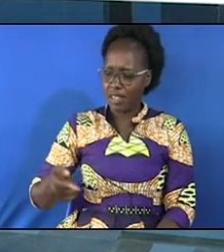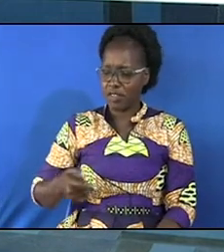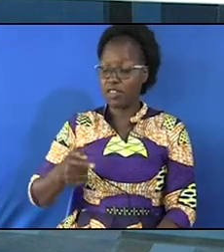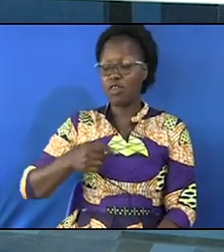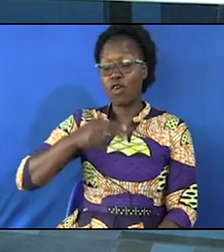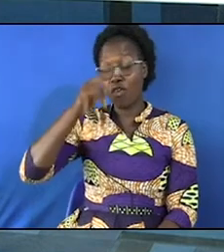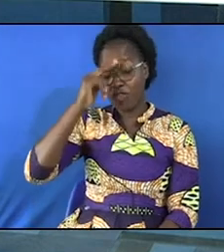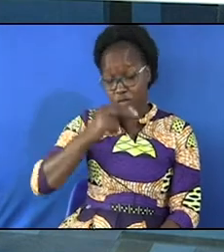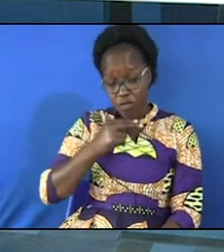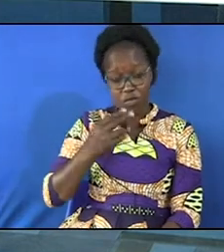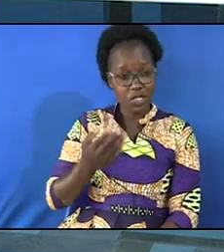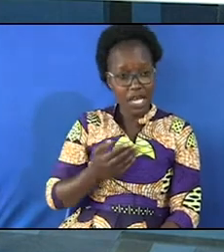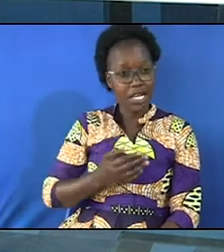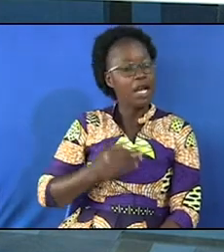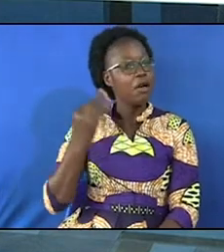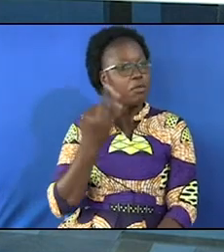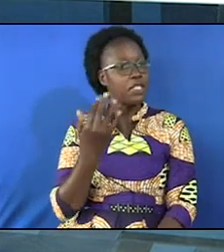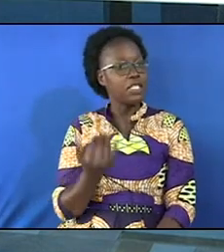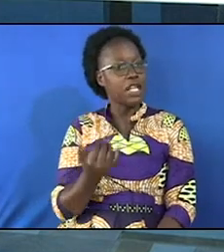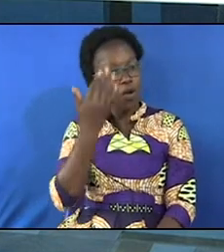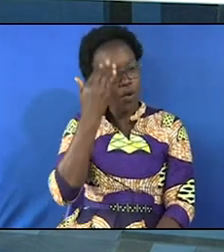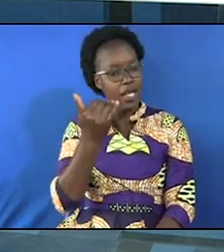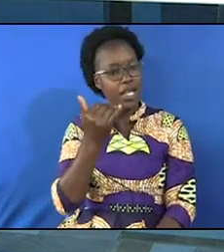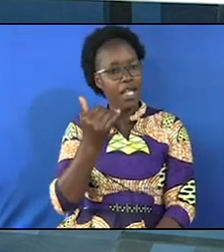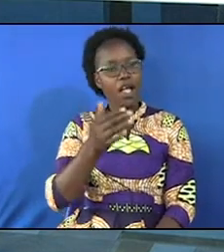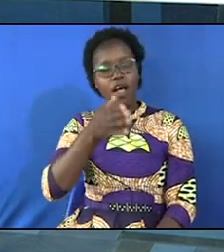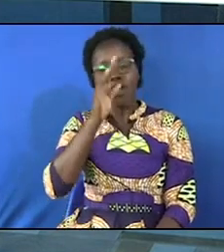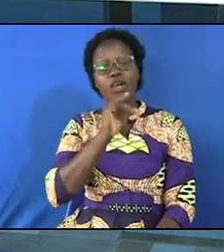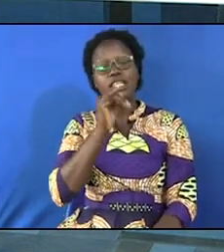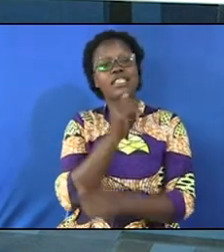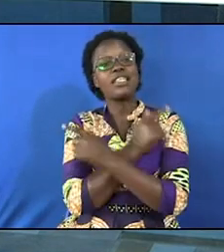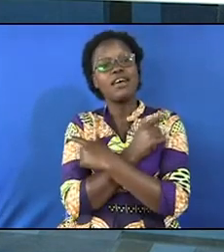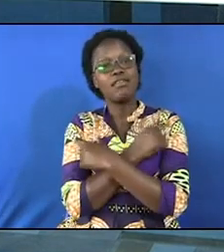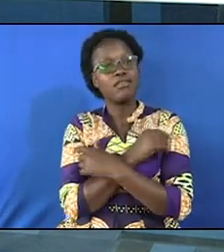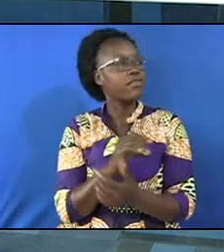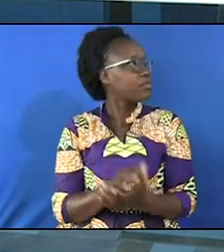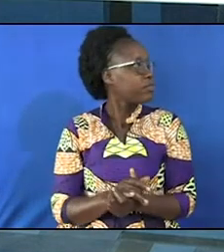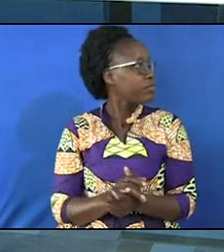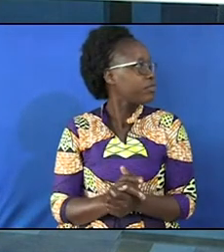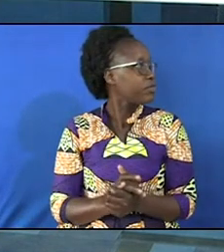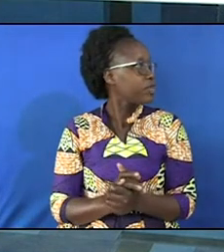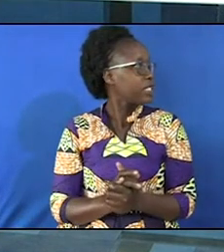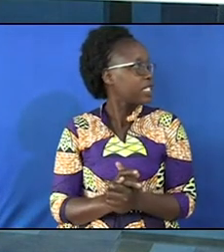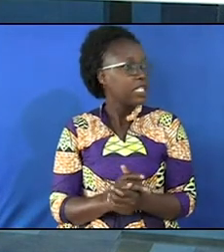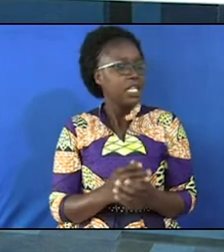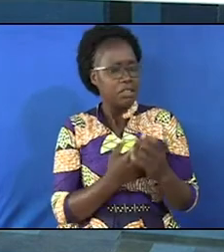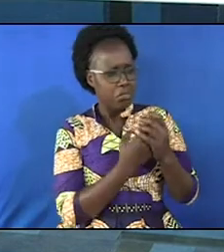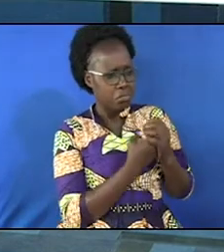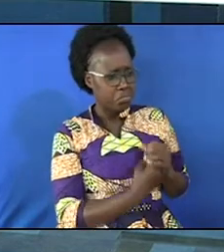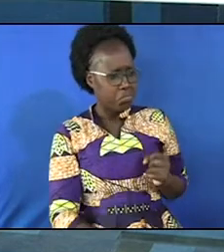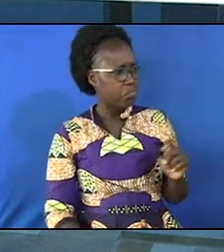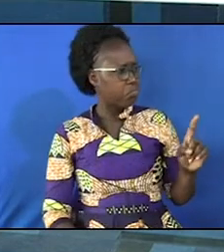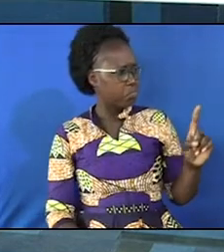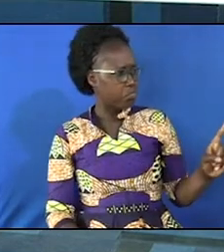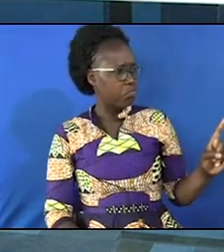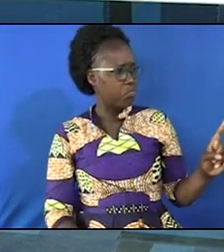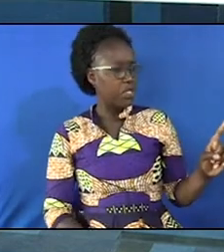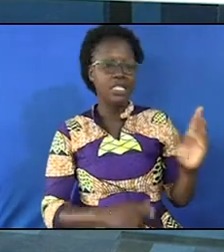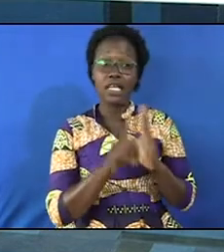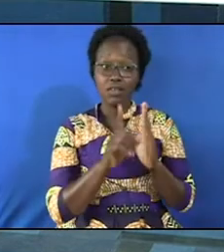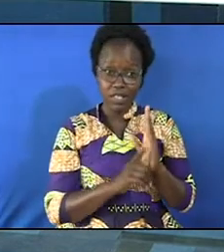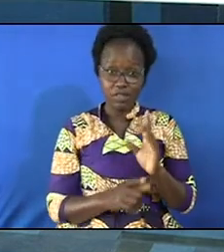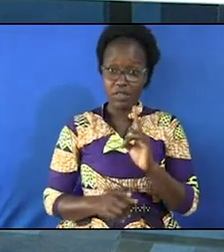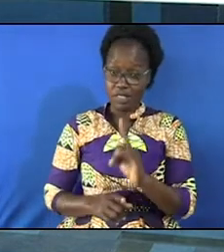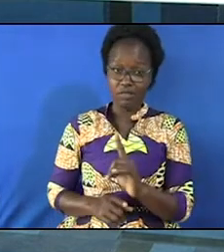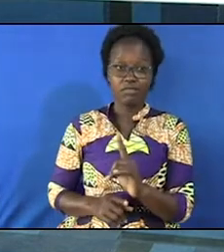are ministering even now because God is love this road is discouraging me I want to reduce this one